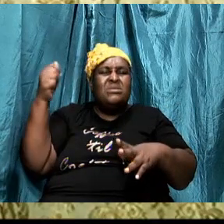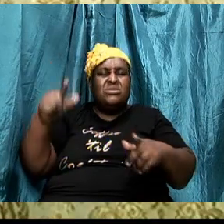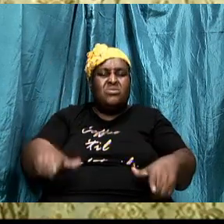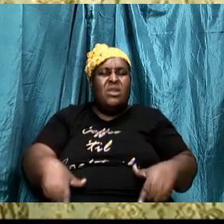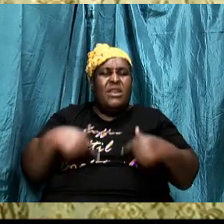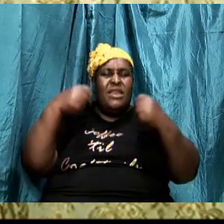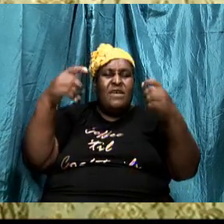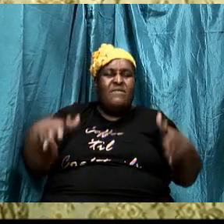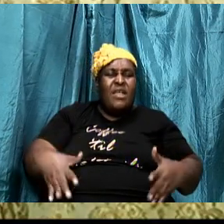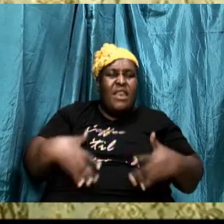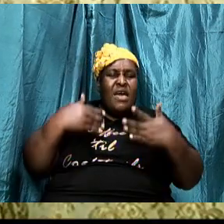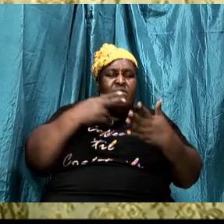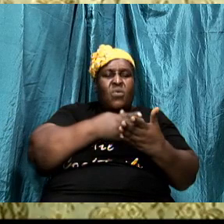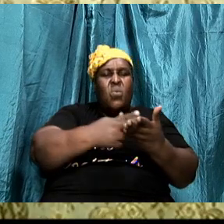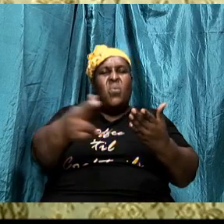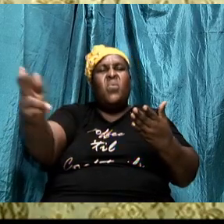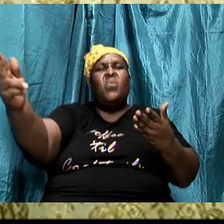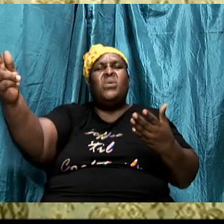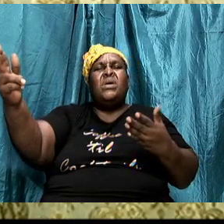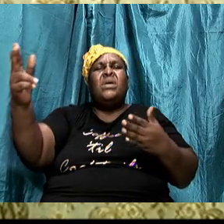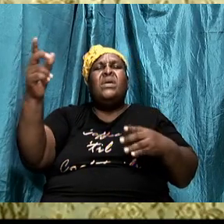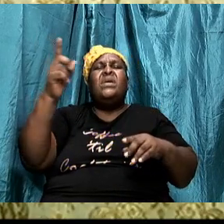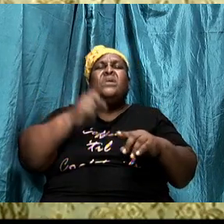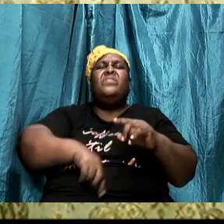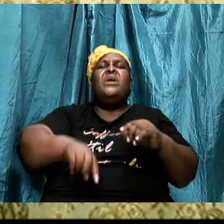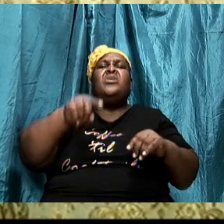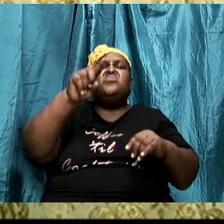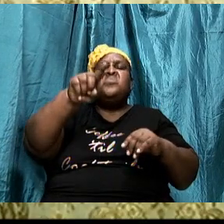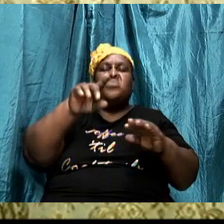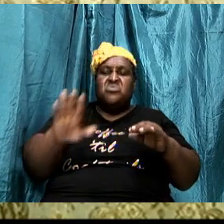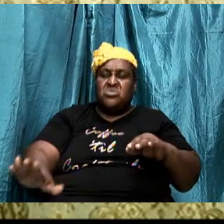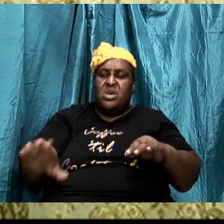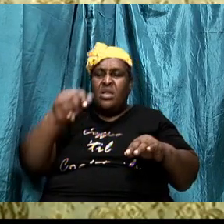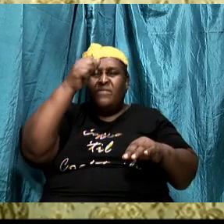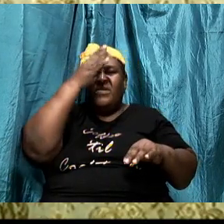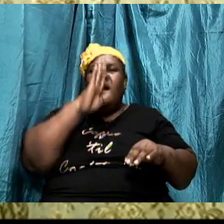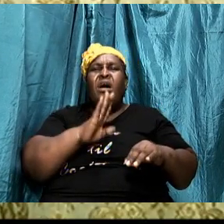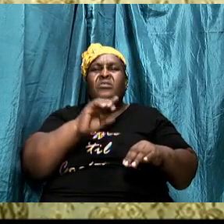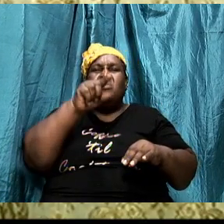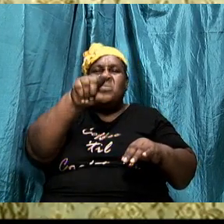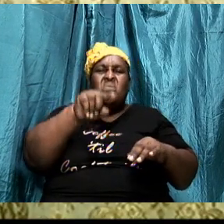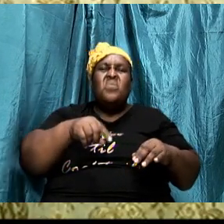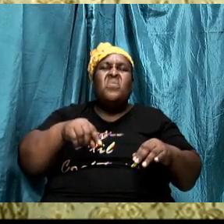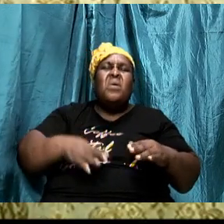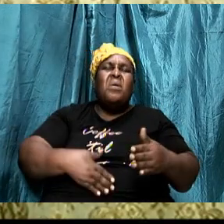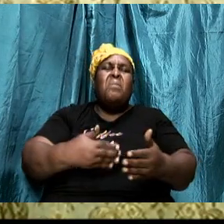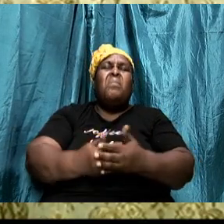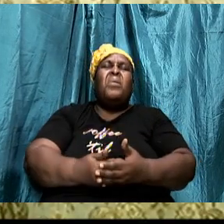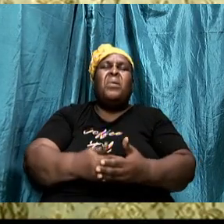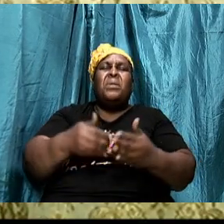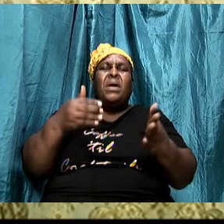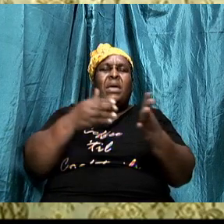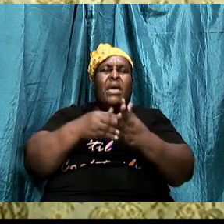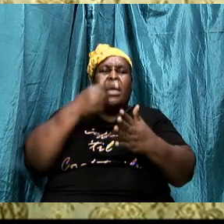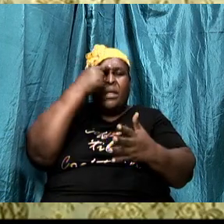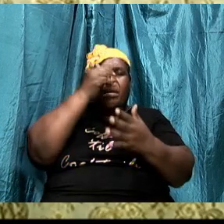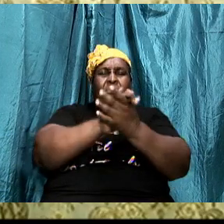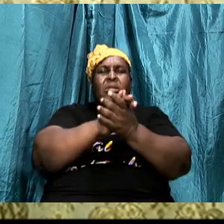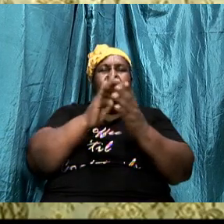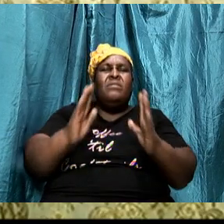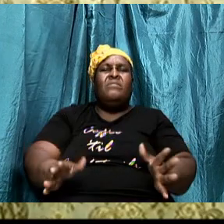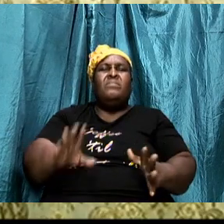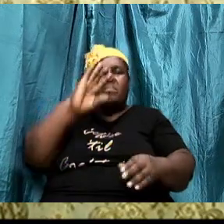live a life that is holy then you are a child of God you are a born again believer you are a son